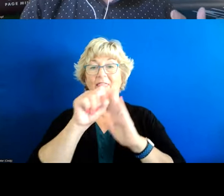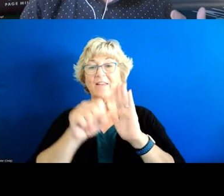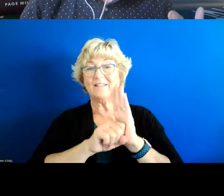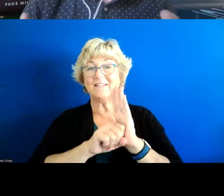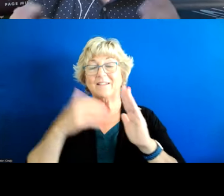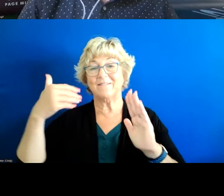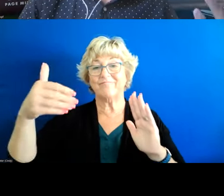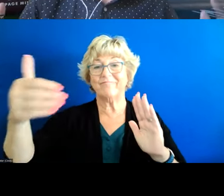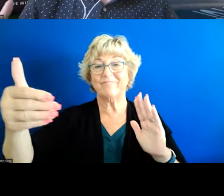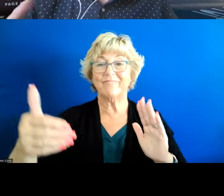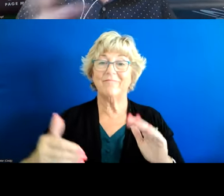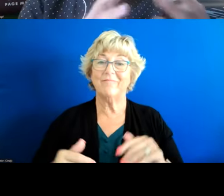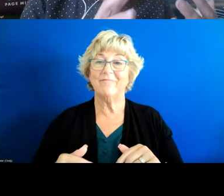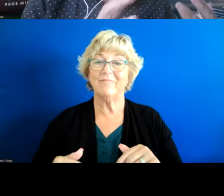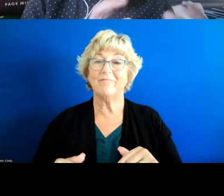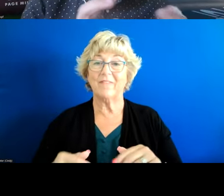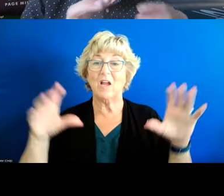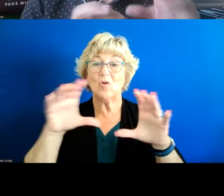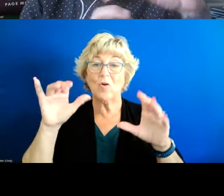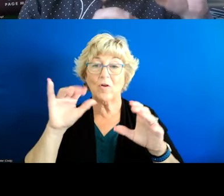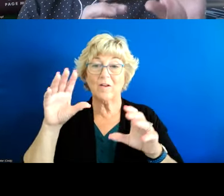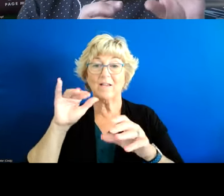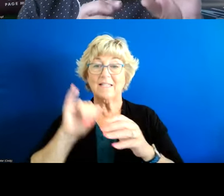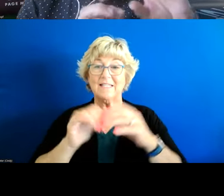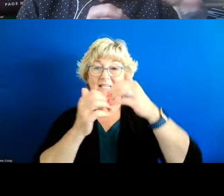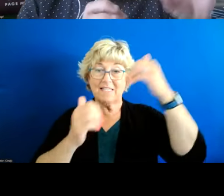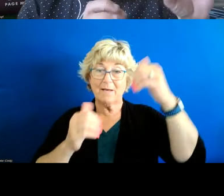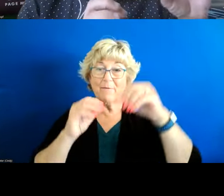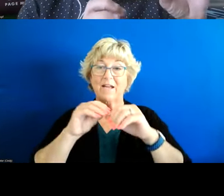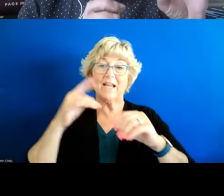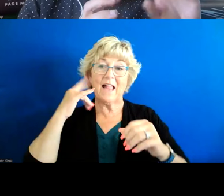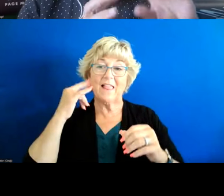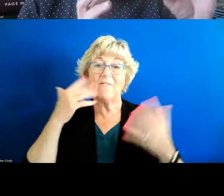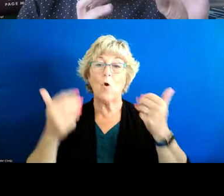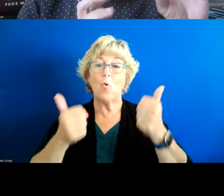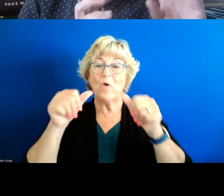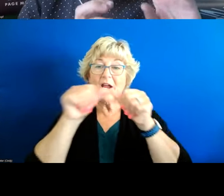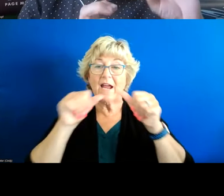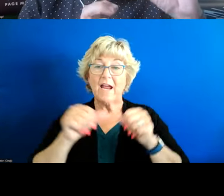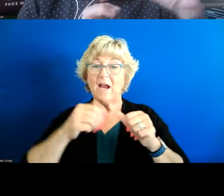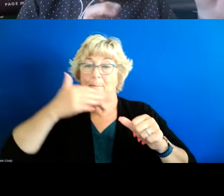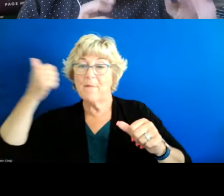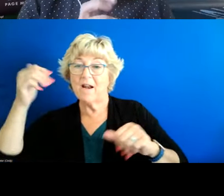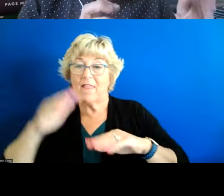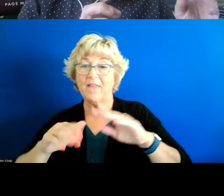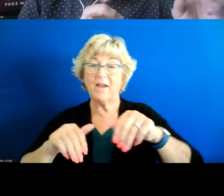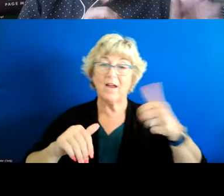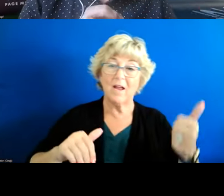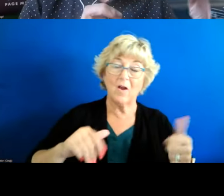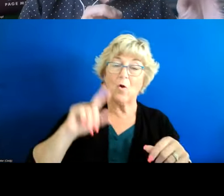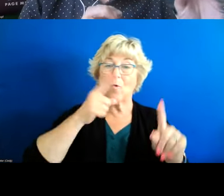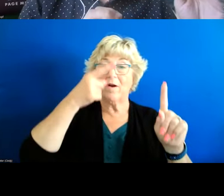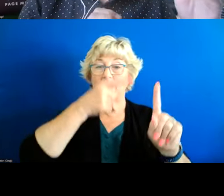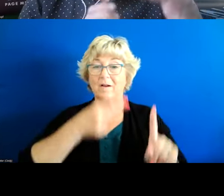idea would be you know to potentially do this within california so we can look at what areas of california are doing better uh where are they in particular